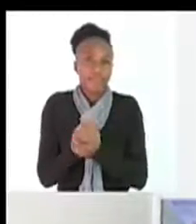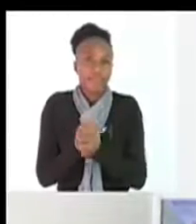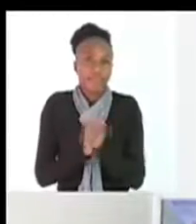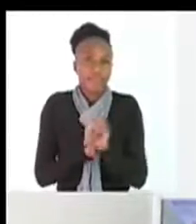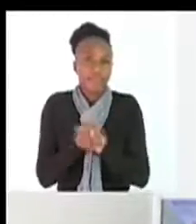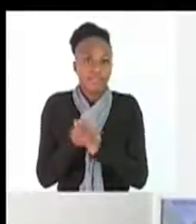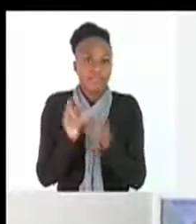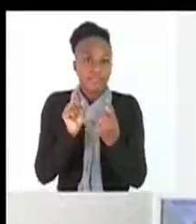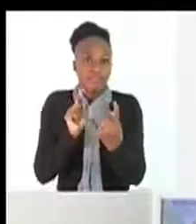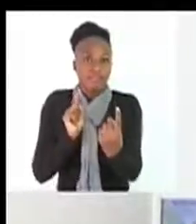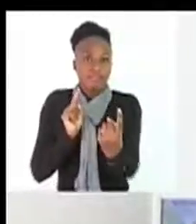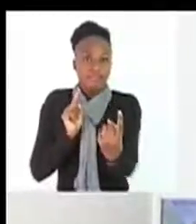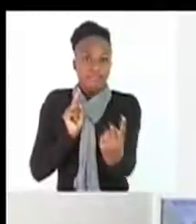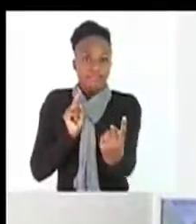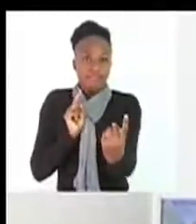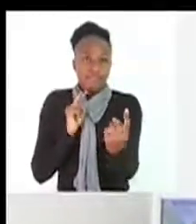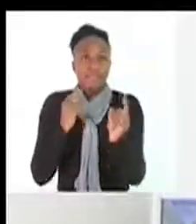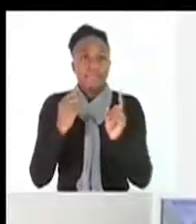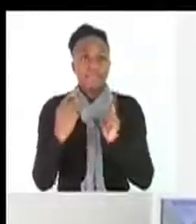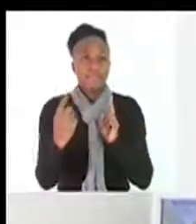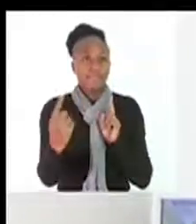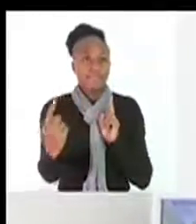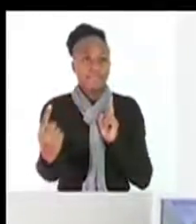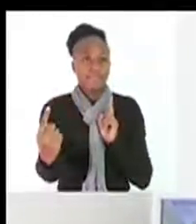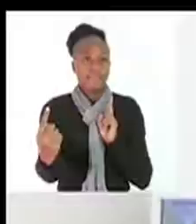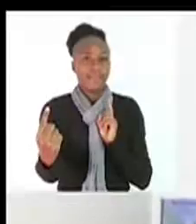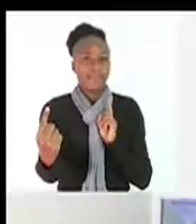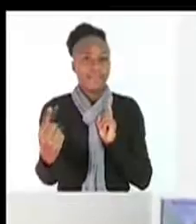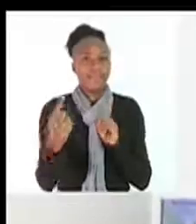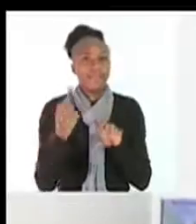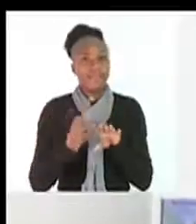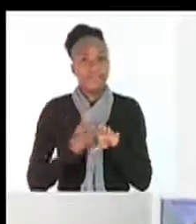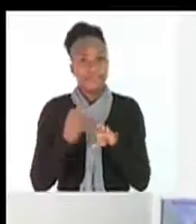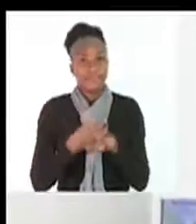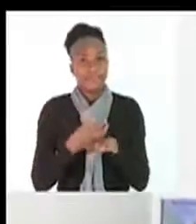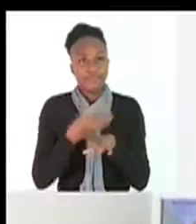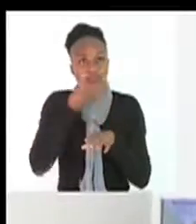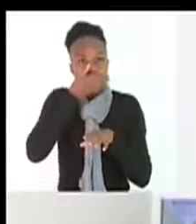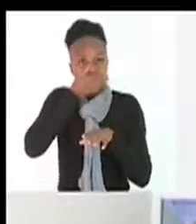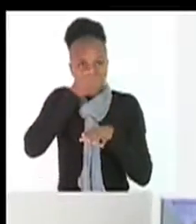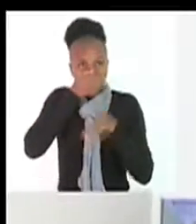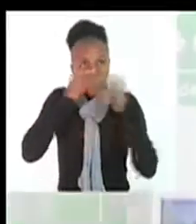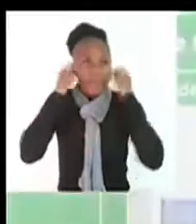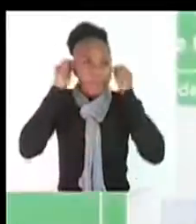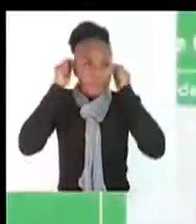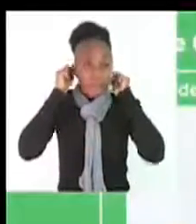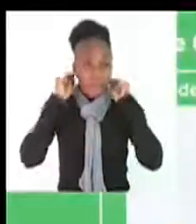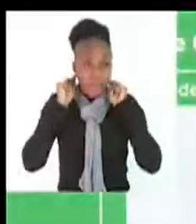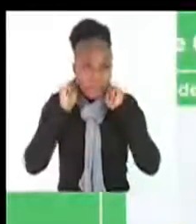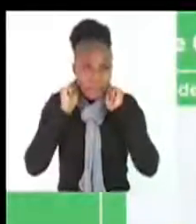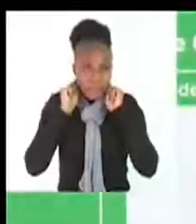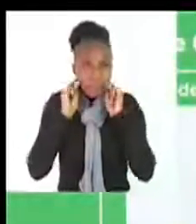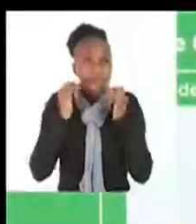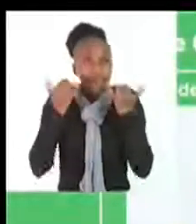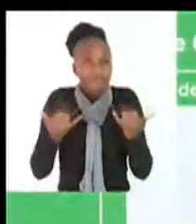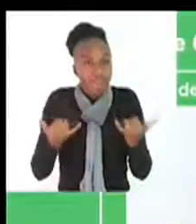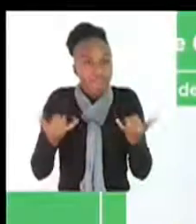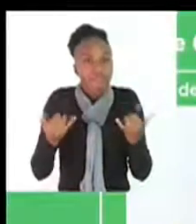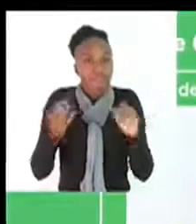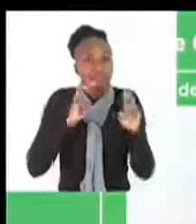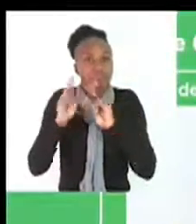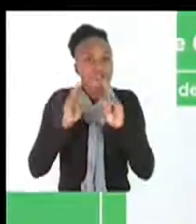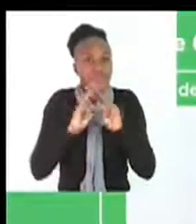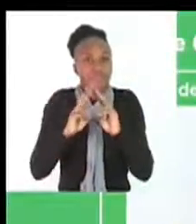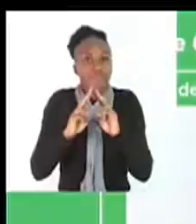And remember social distance and always put on your mask. Today's lesson is